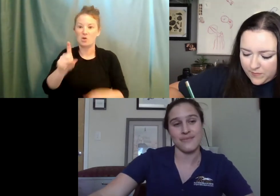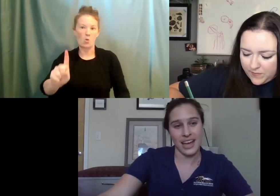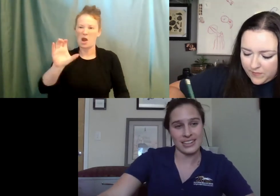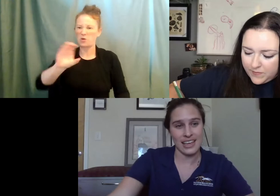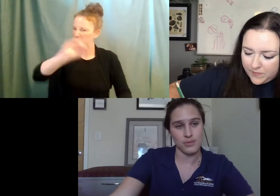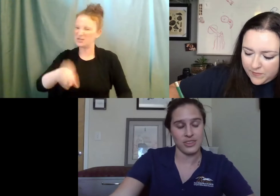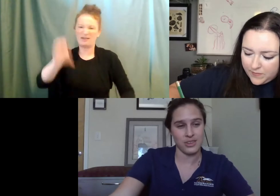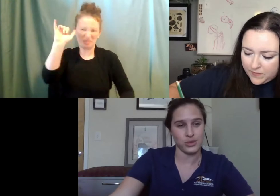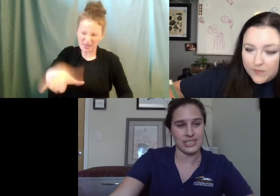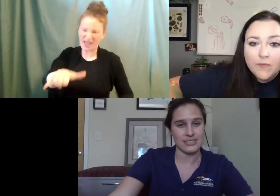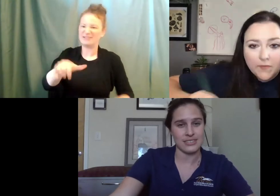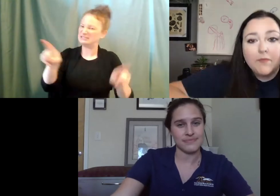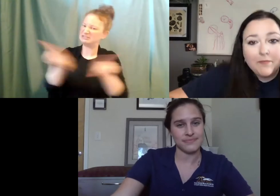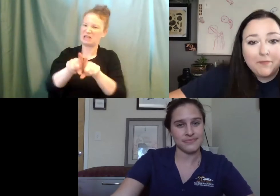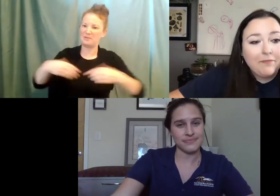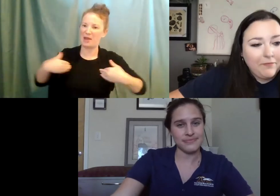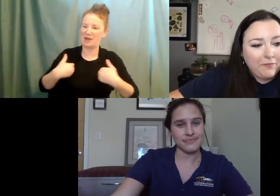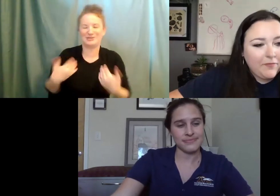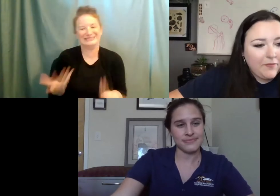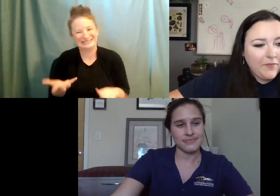that is in fact the animal that you released.